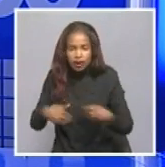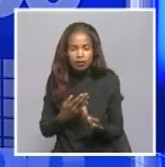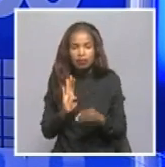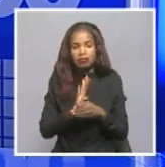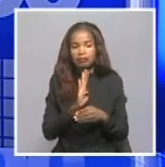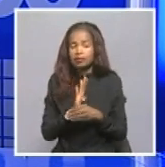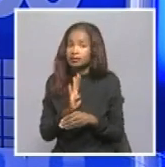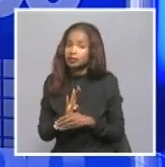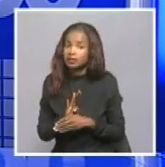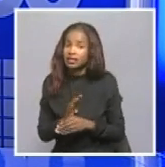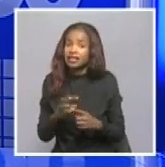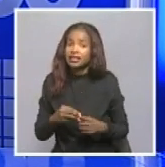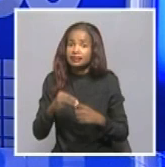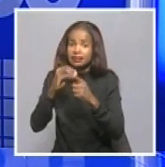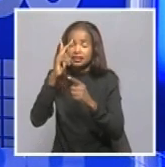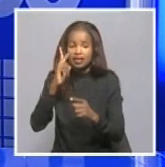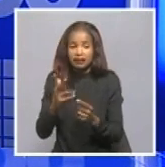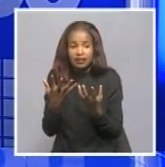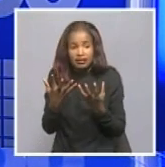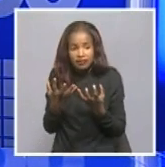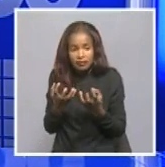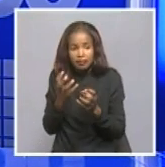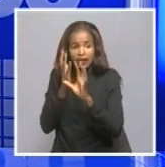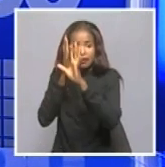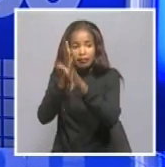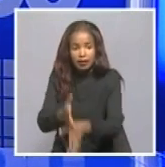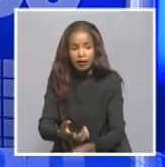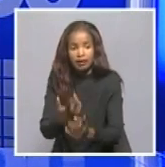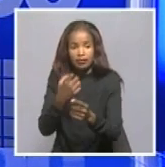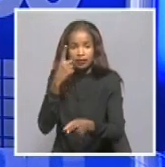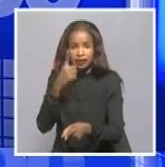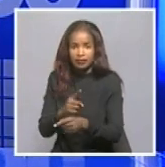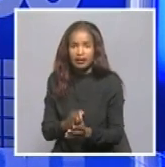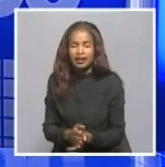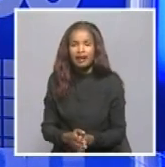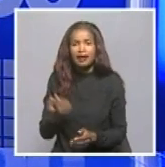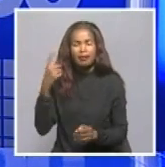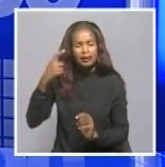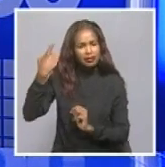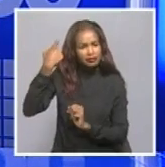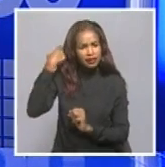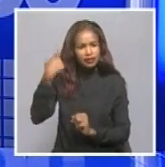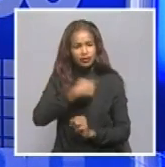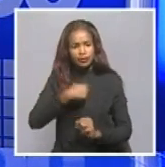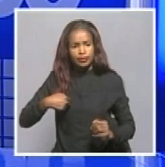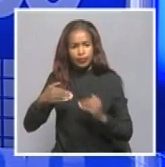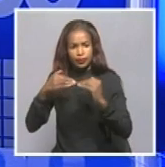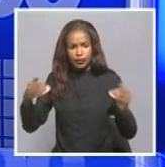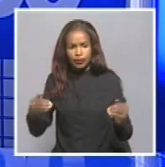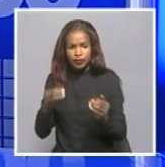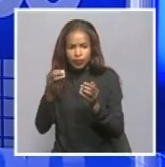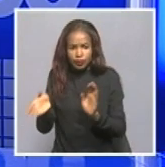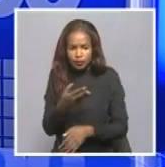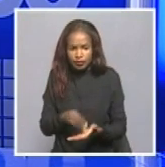so, particularly those dependent on social grants. This is despite assurance by the Department of Gender Equality, Poverty